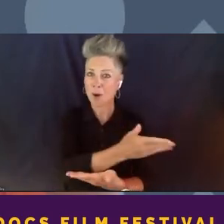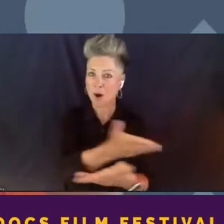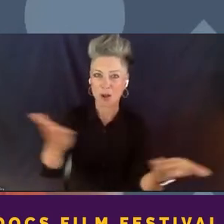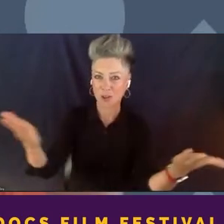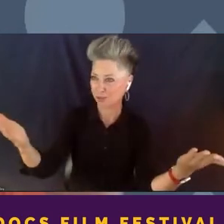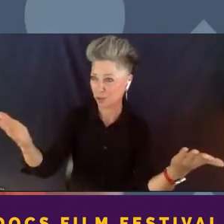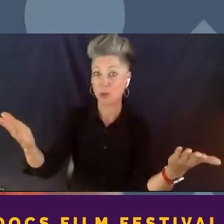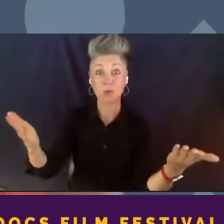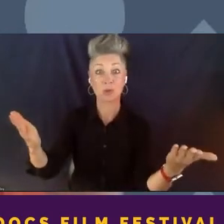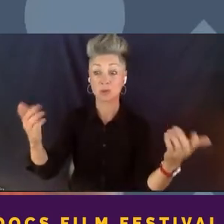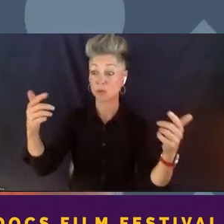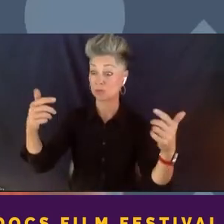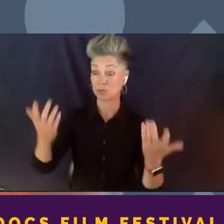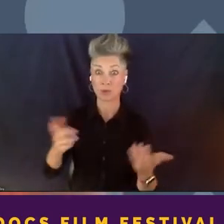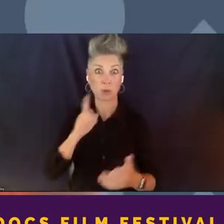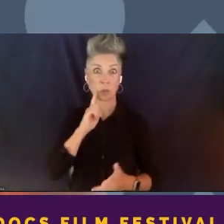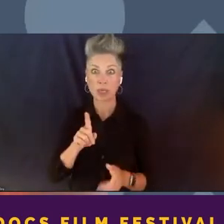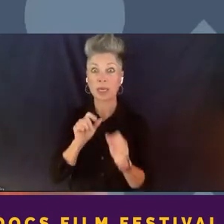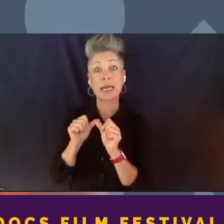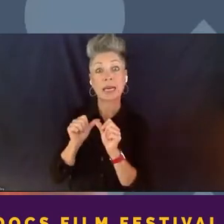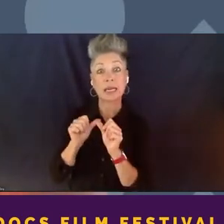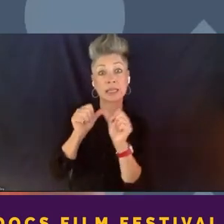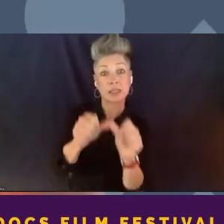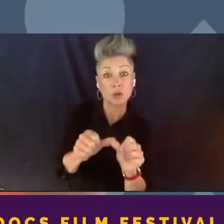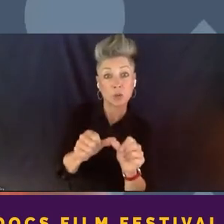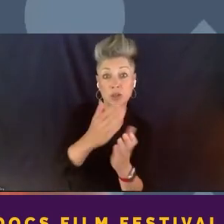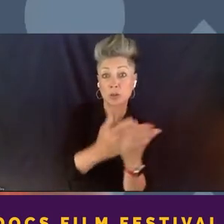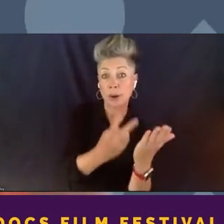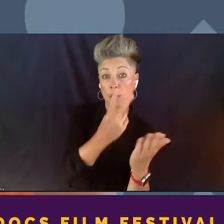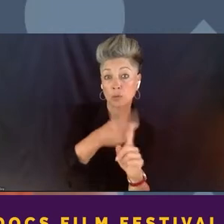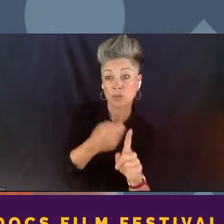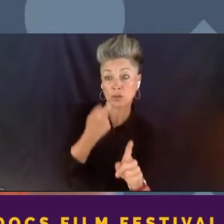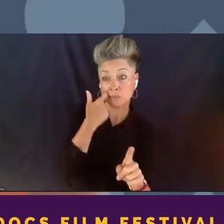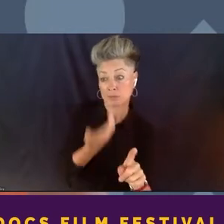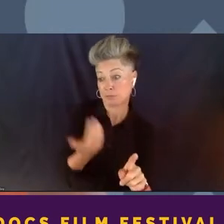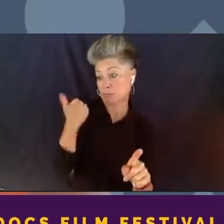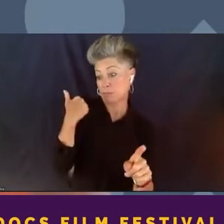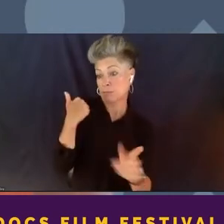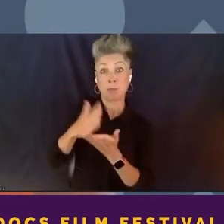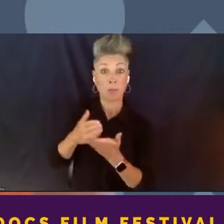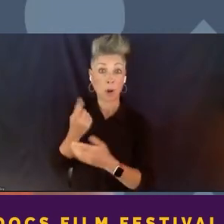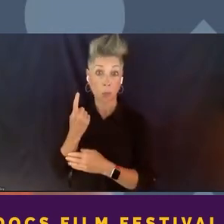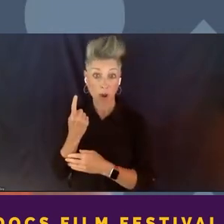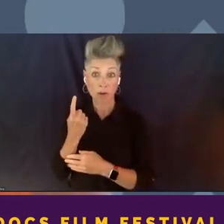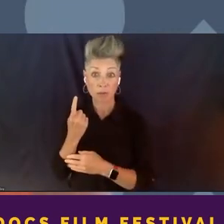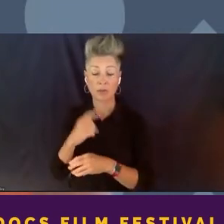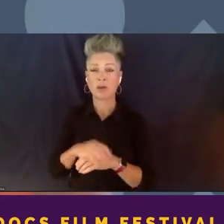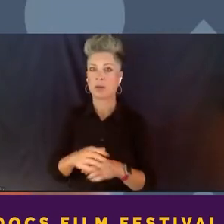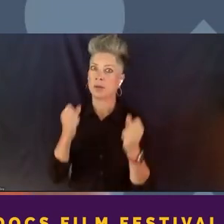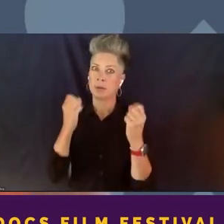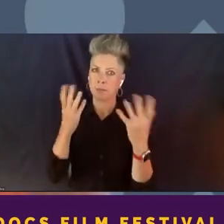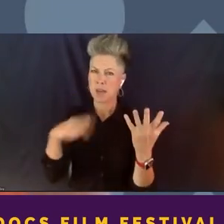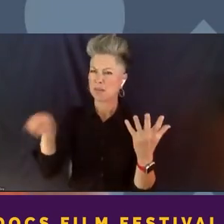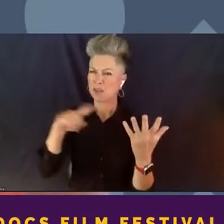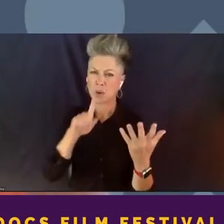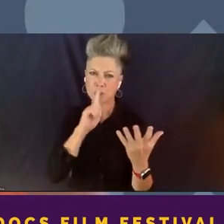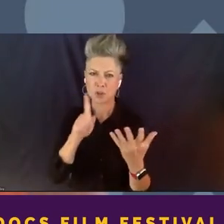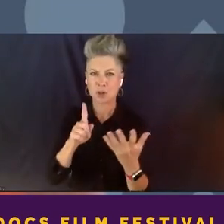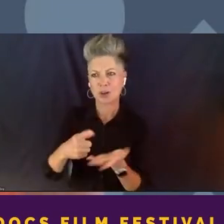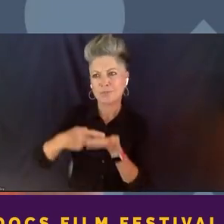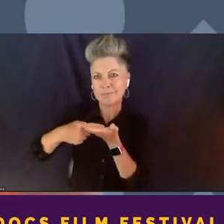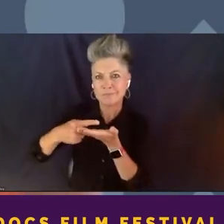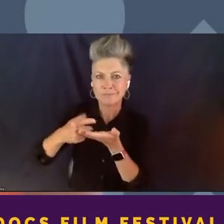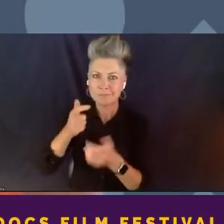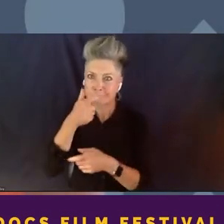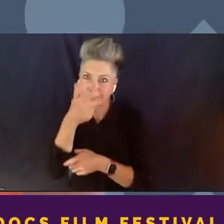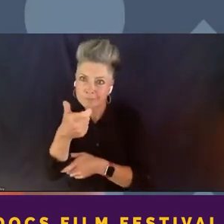really a continuation of the previous conversation. And many of you were probably in that discussion as well on